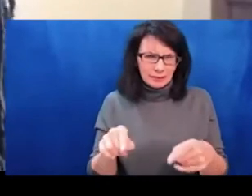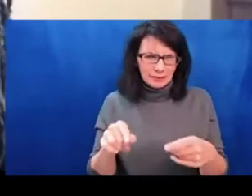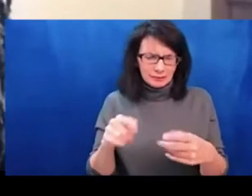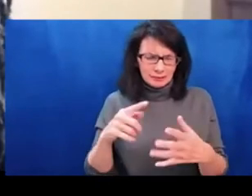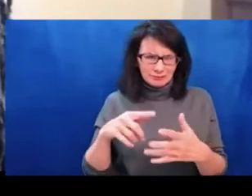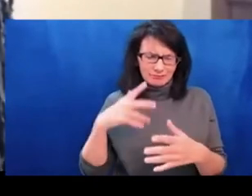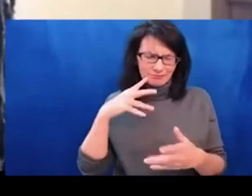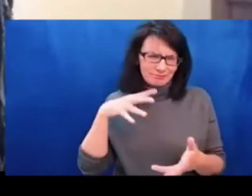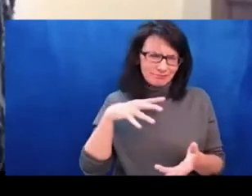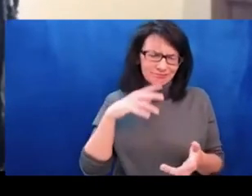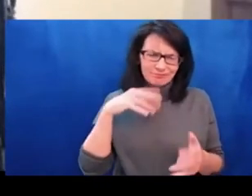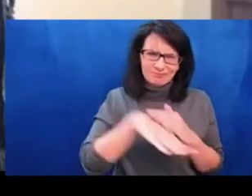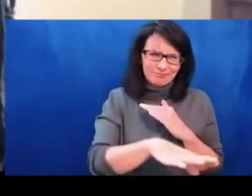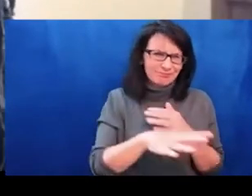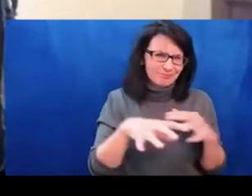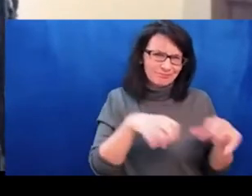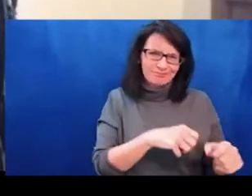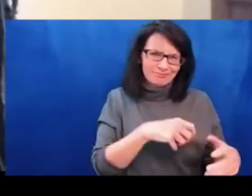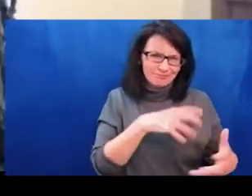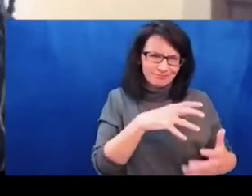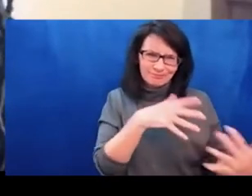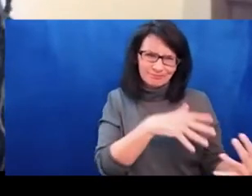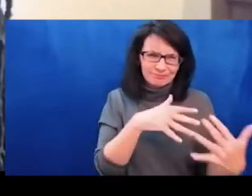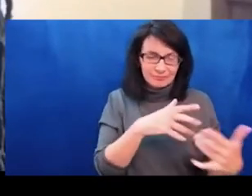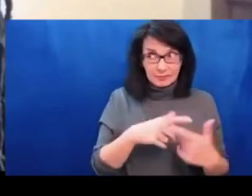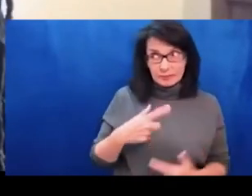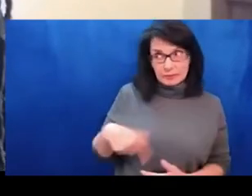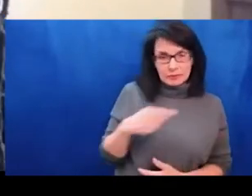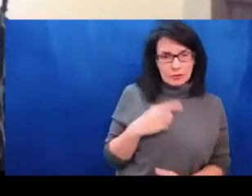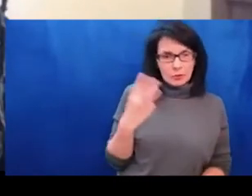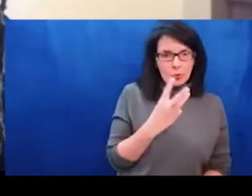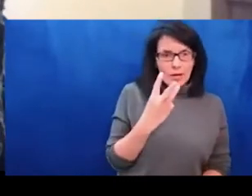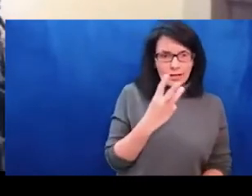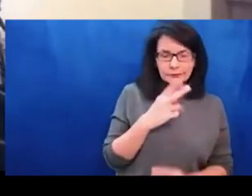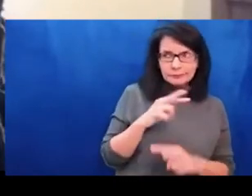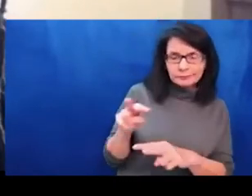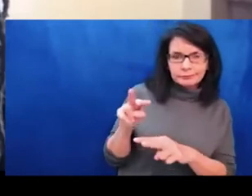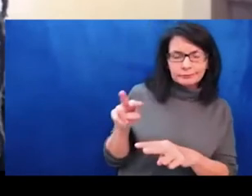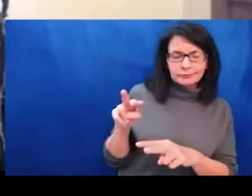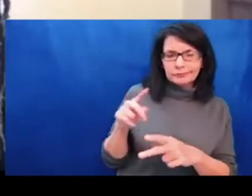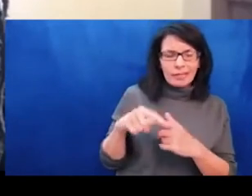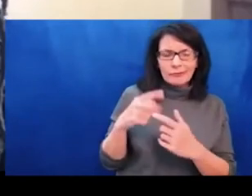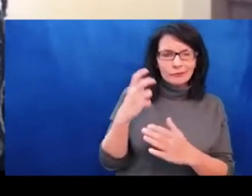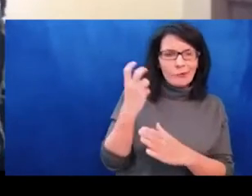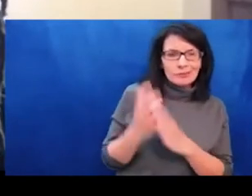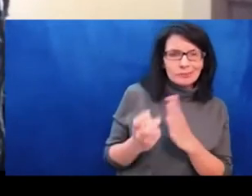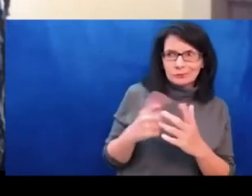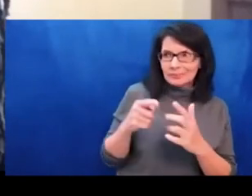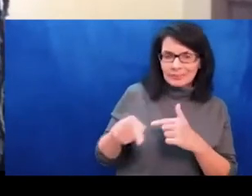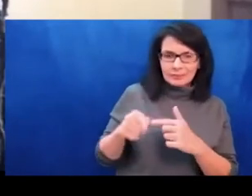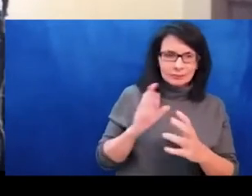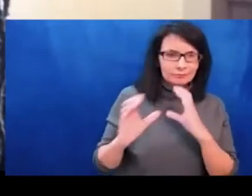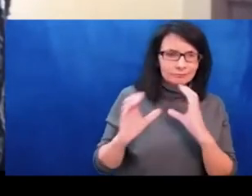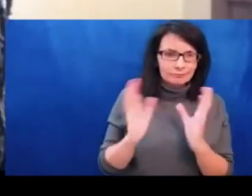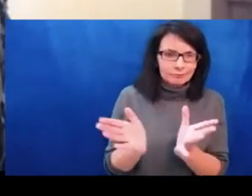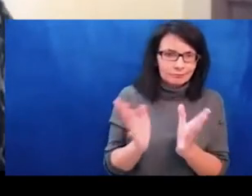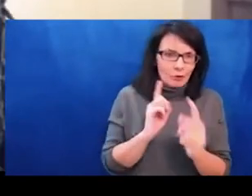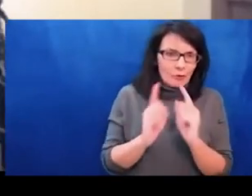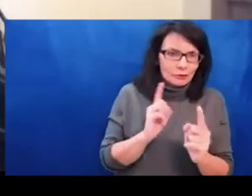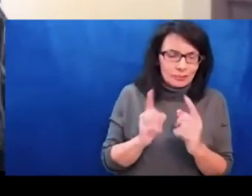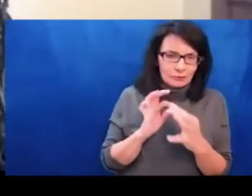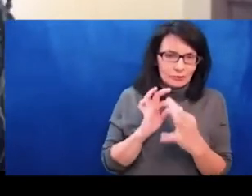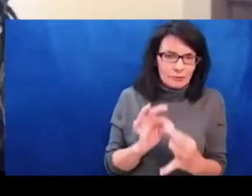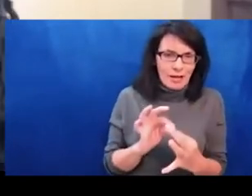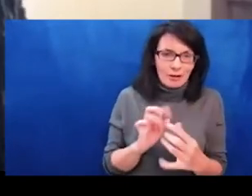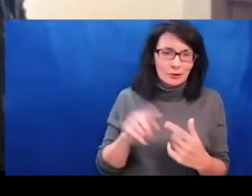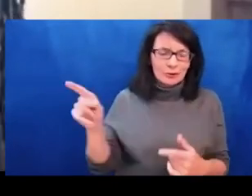narratives to be able to situate what's going on today. And that historical context is really key and really important. Okay,